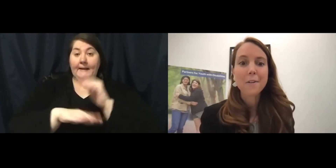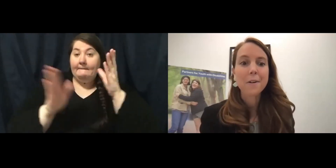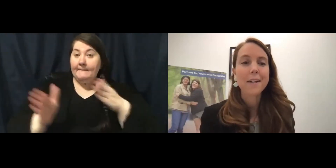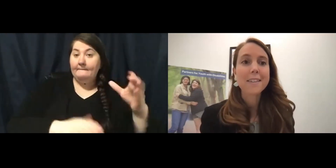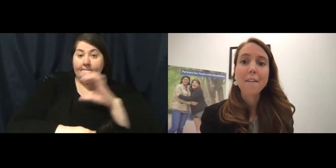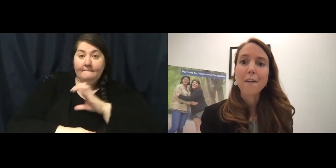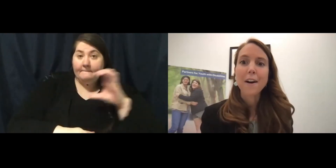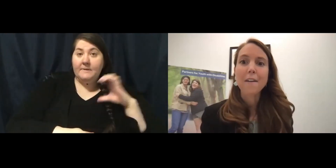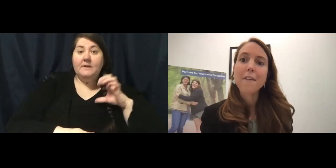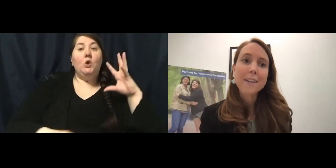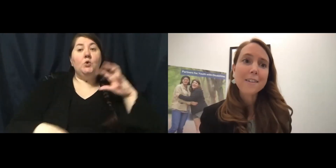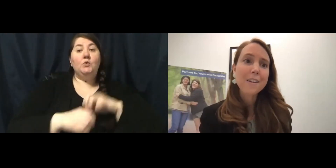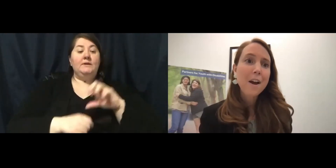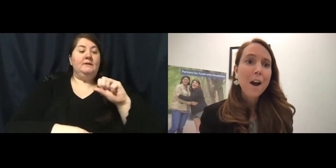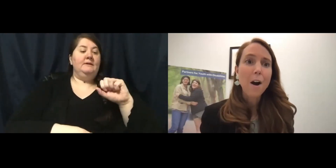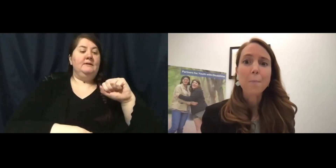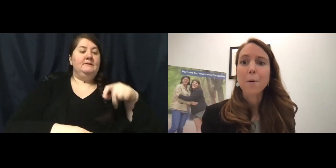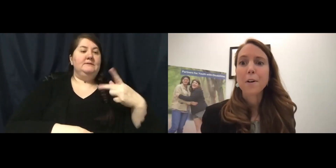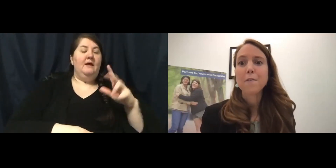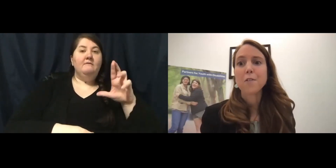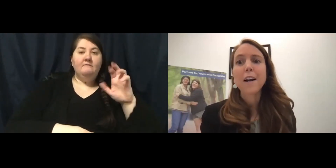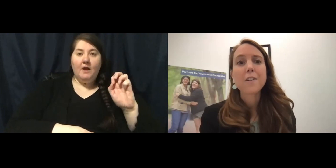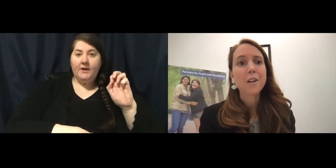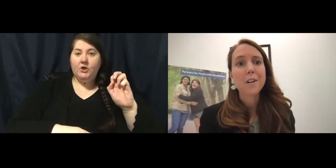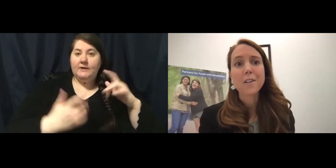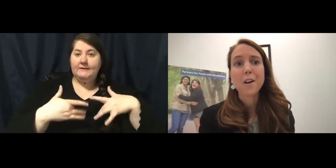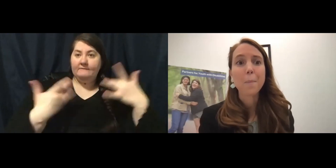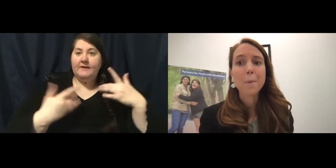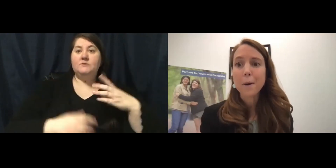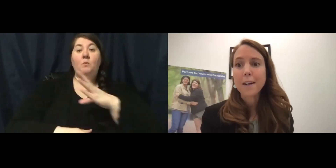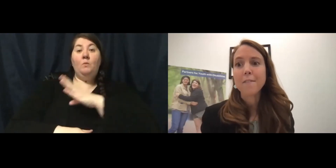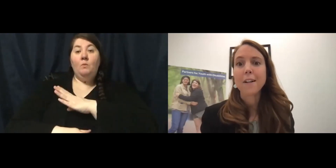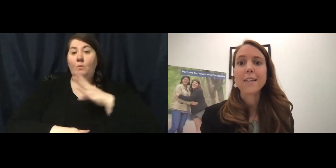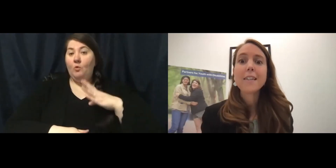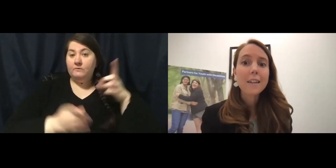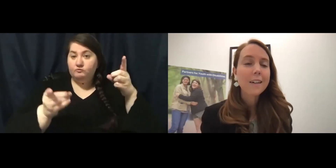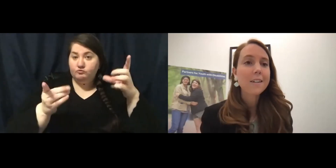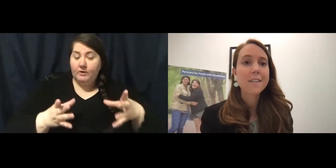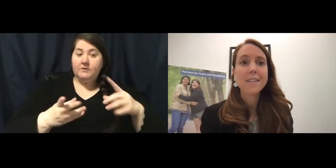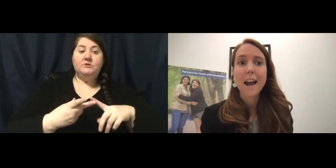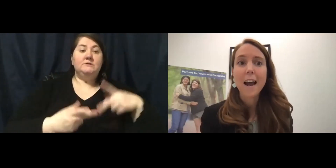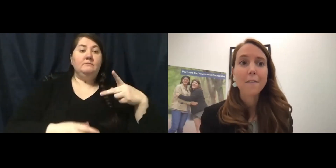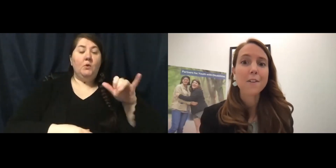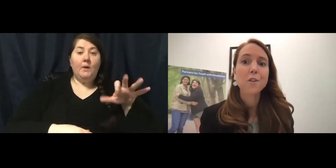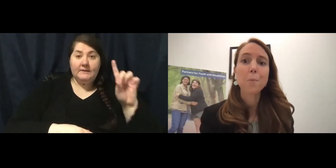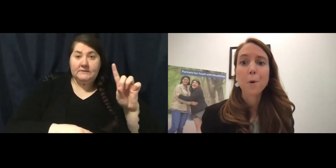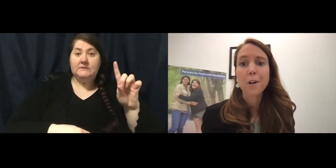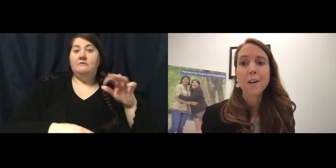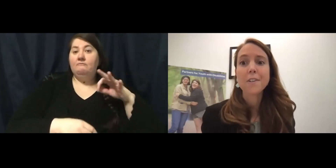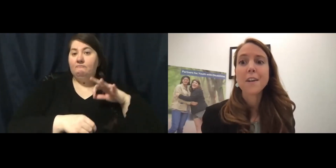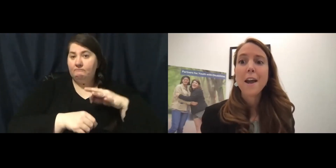including Sapphire Events, our Board of Directors, our PYD volunteers, staff and